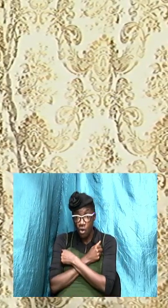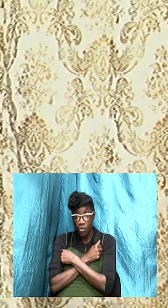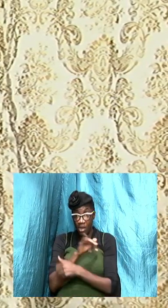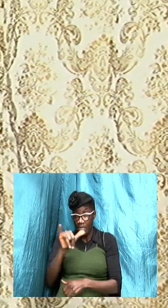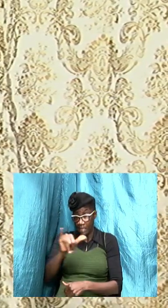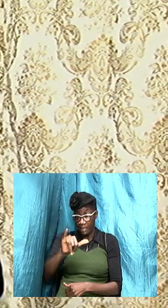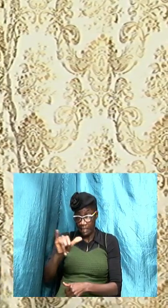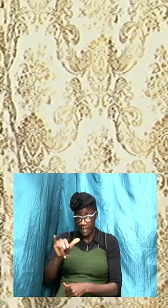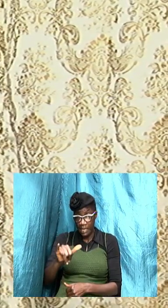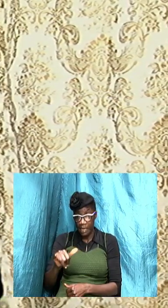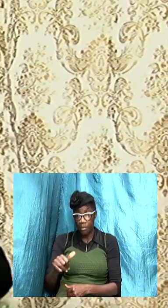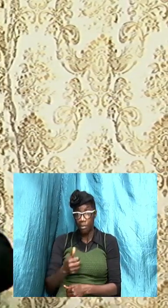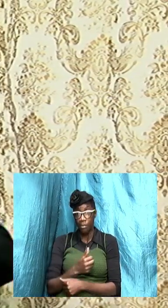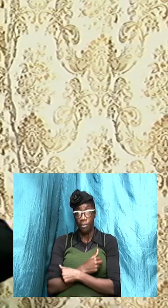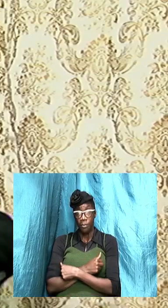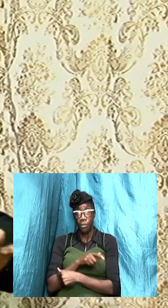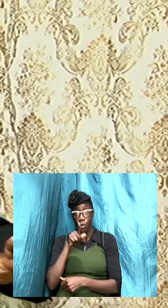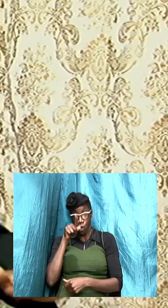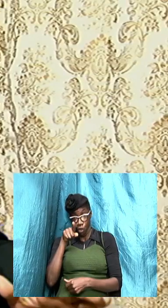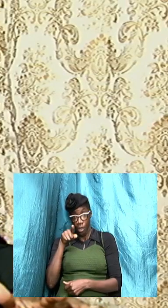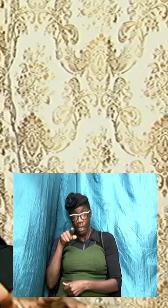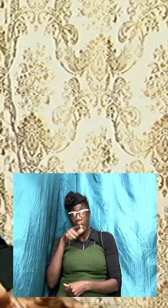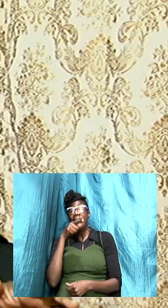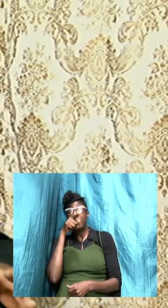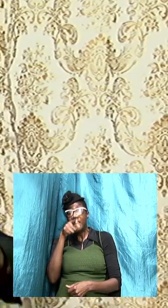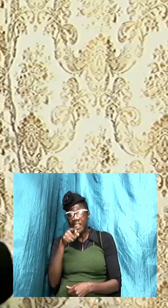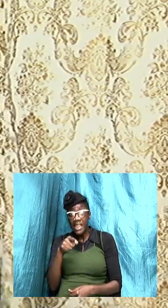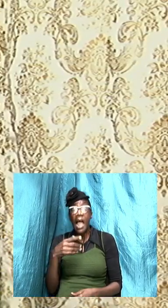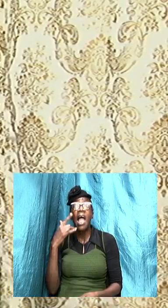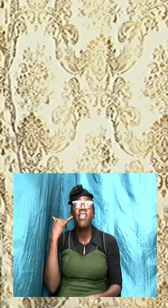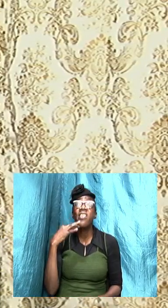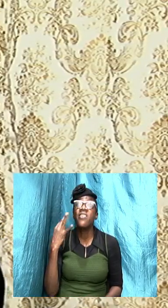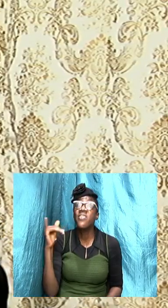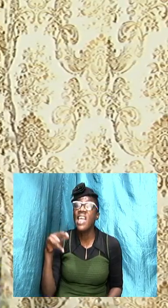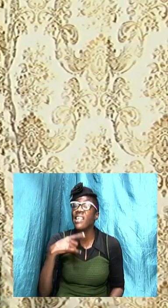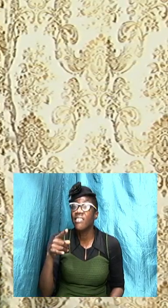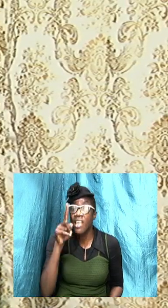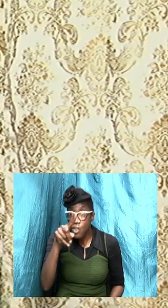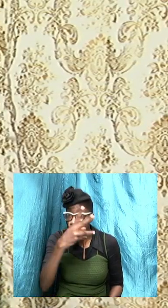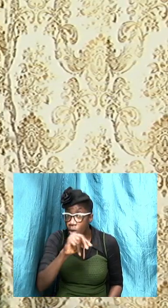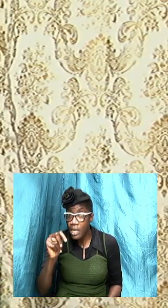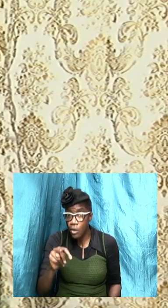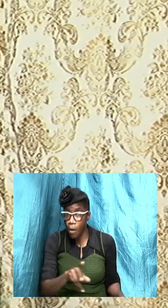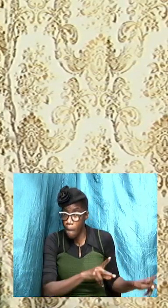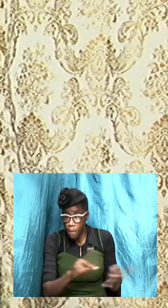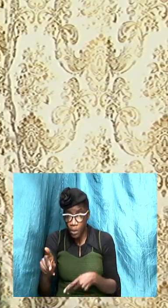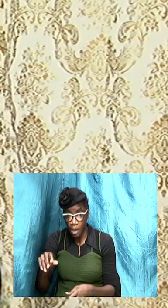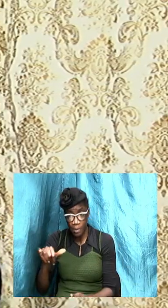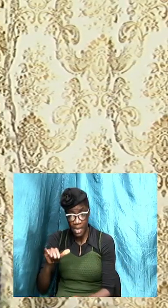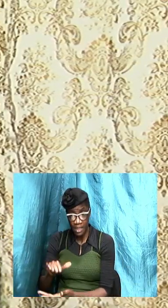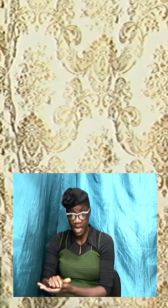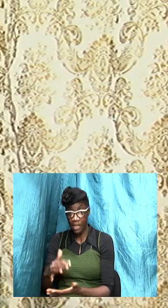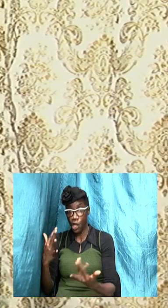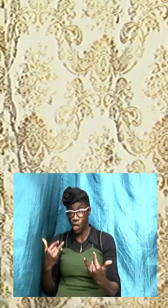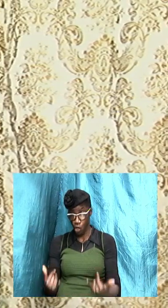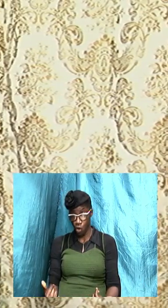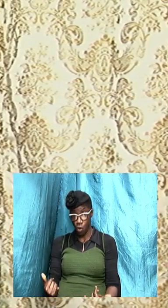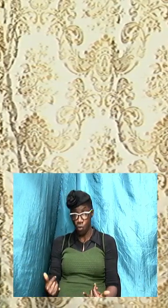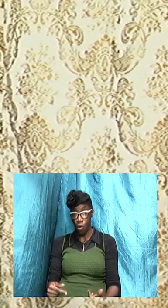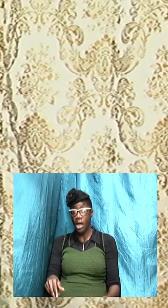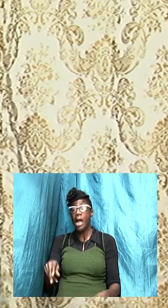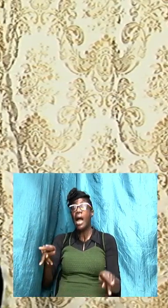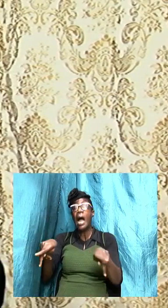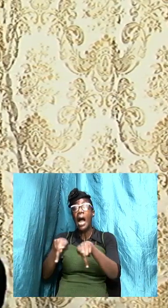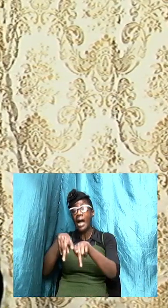the bible talks about they are saying now you need to put away that now as an individual that loves God